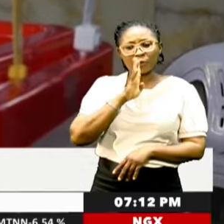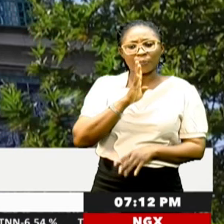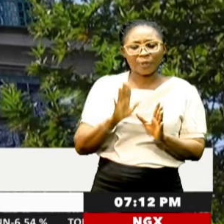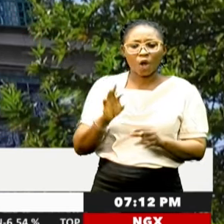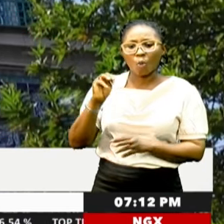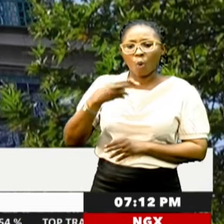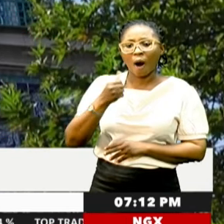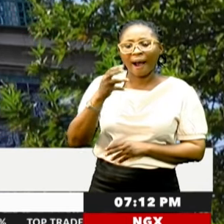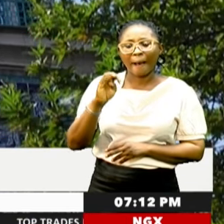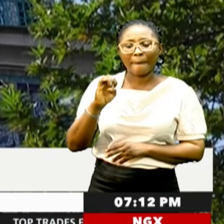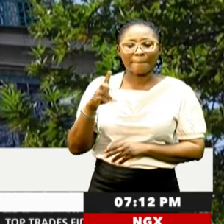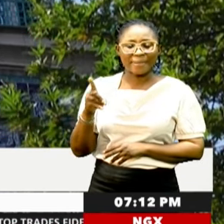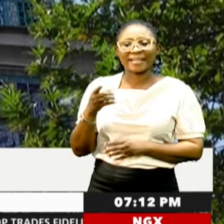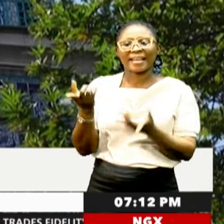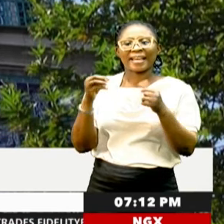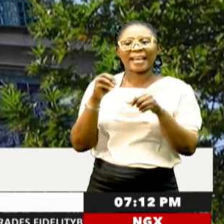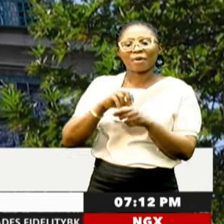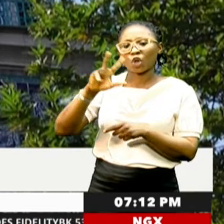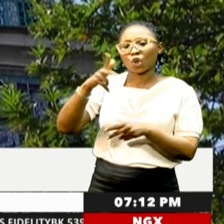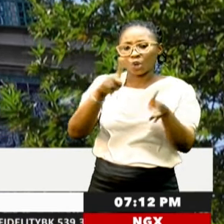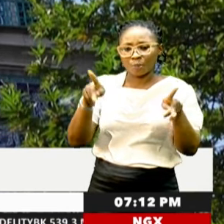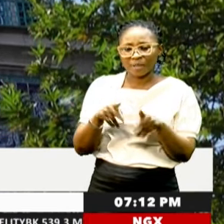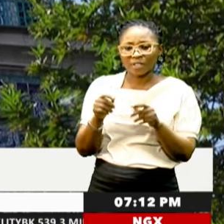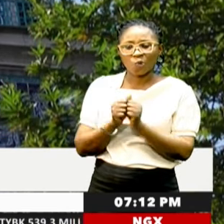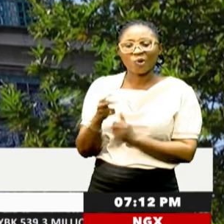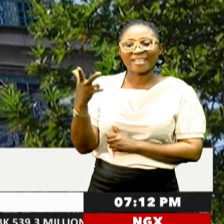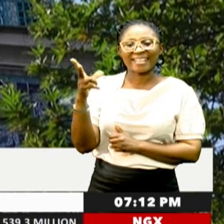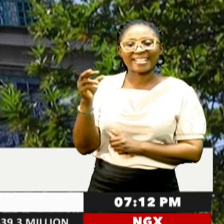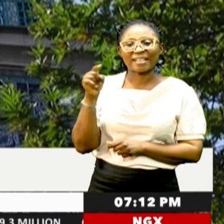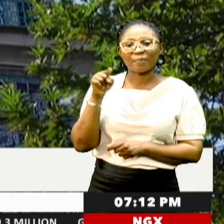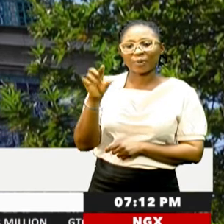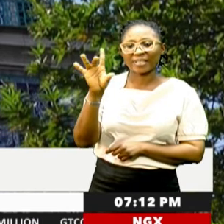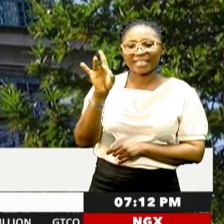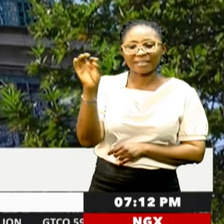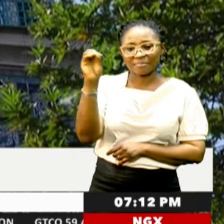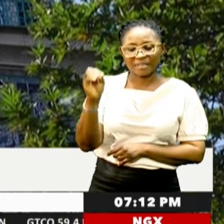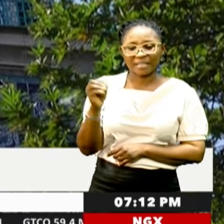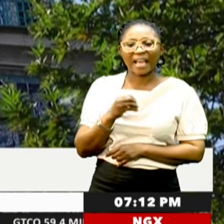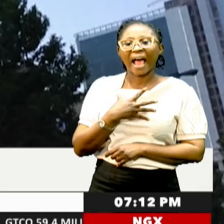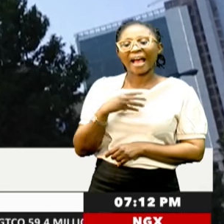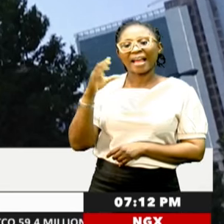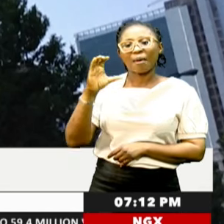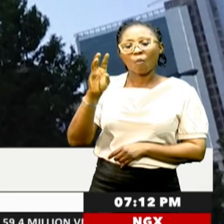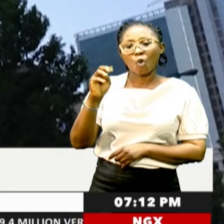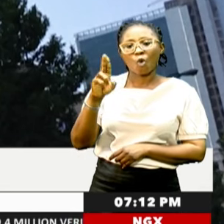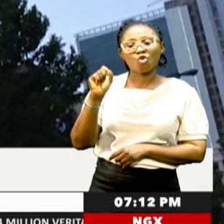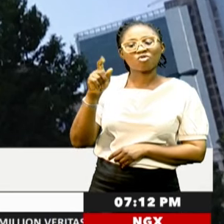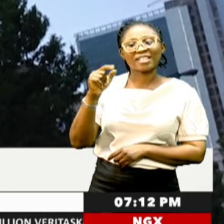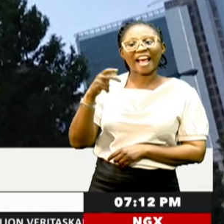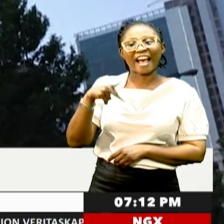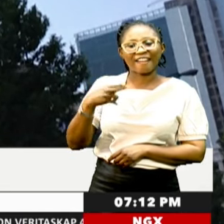Barha Ghalibov, came in third place with 13.8%, and cleric Mustafa Poo-Muhamadi